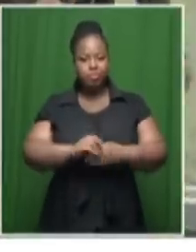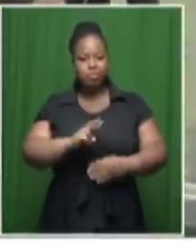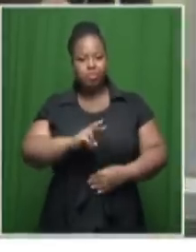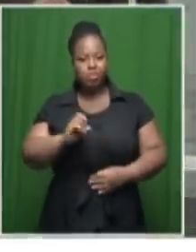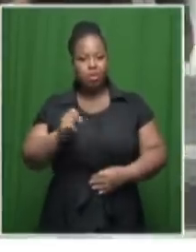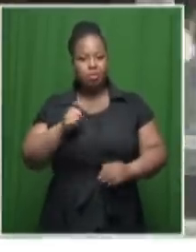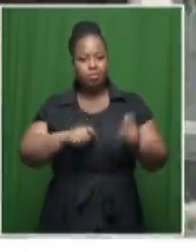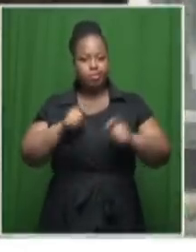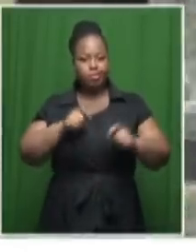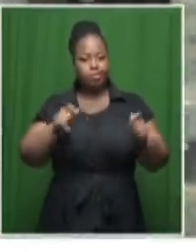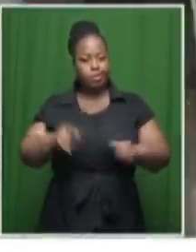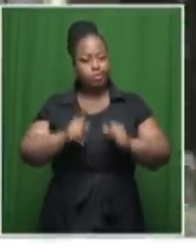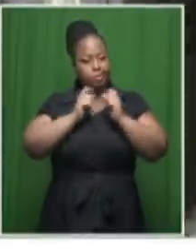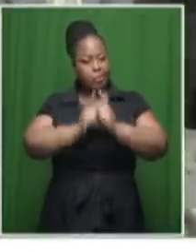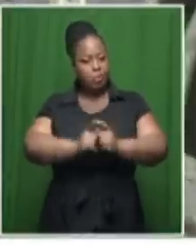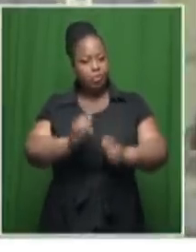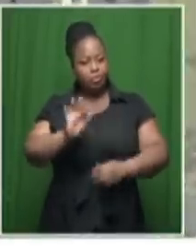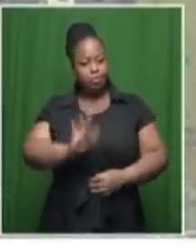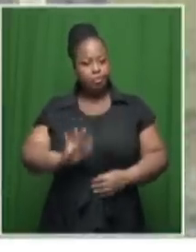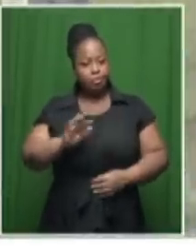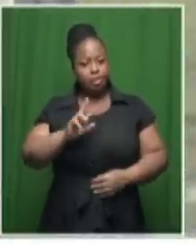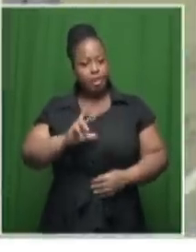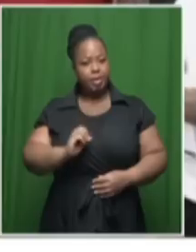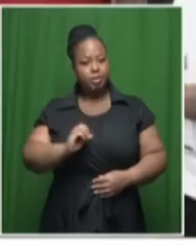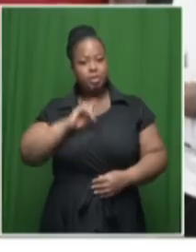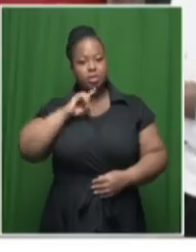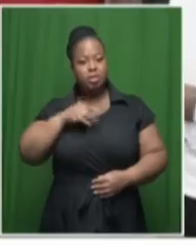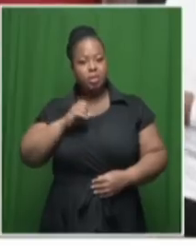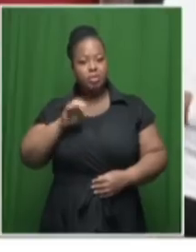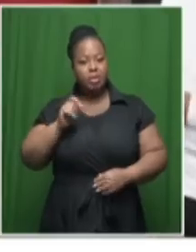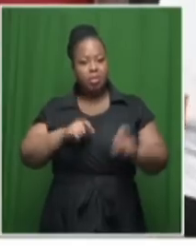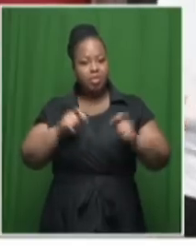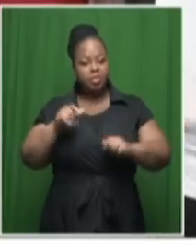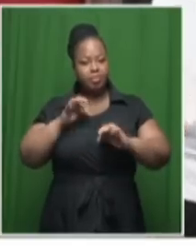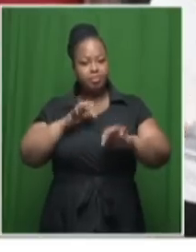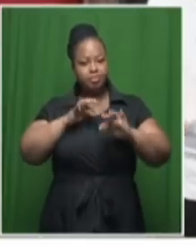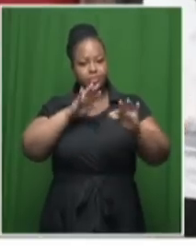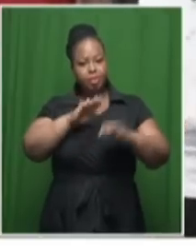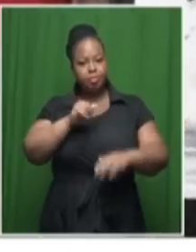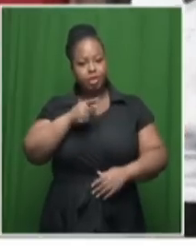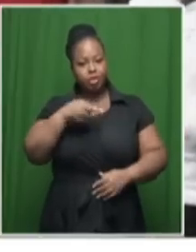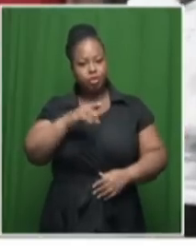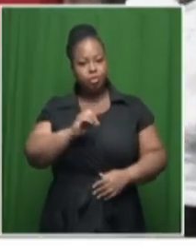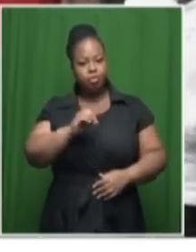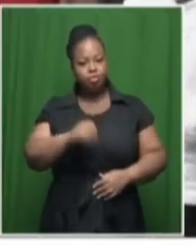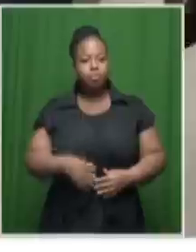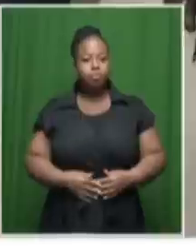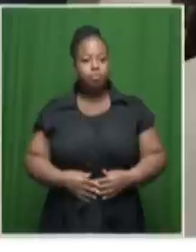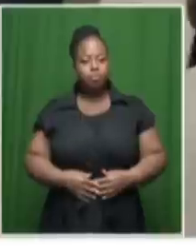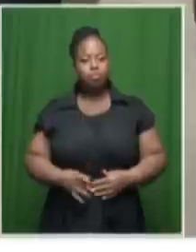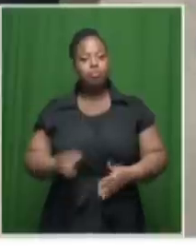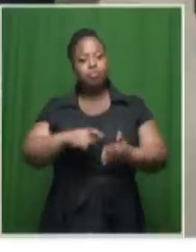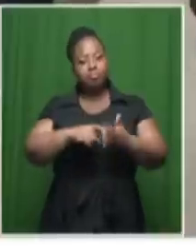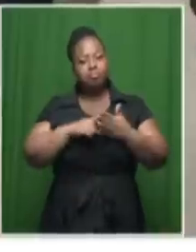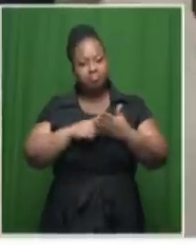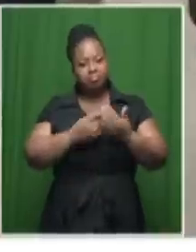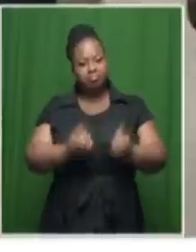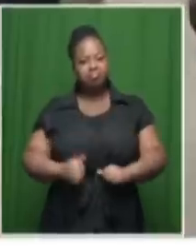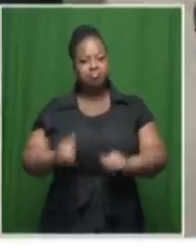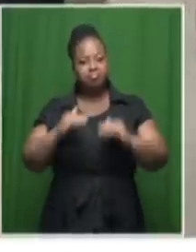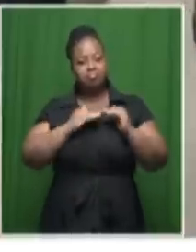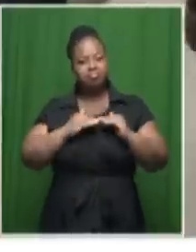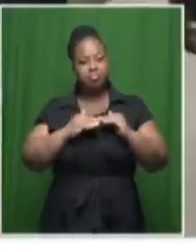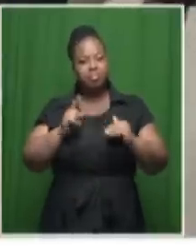than 200 people were wounded when an estimated 80,000 people marched to Bishow, demanding